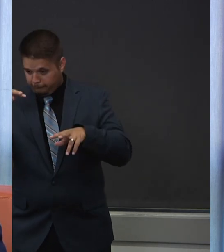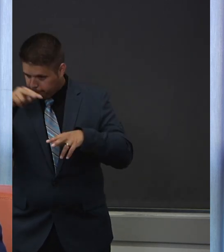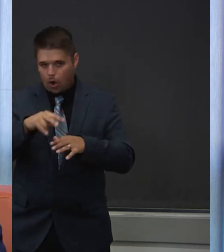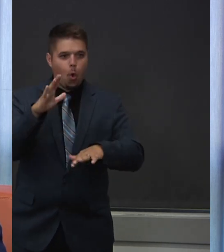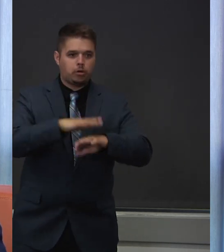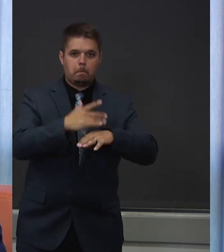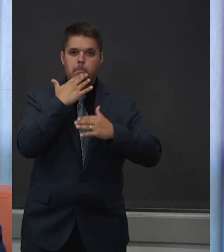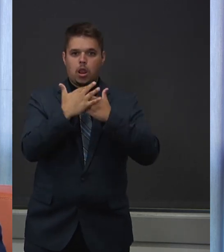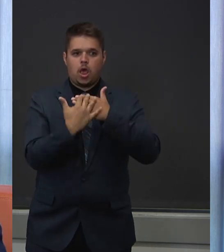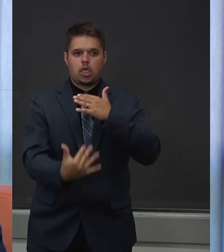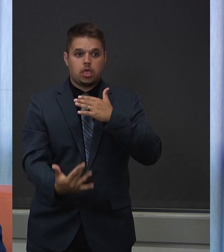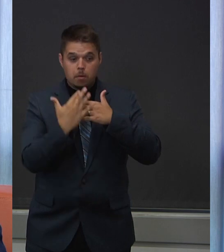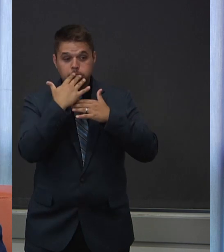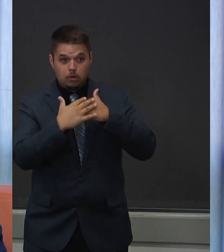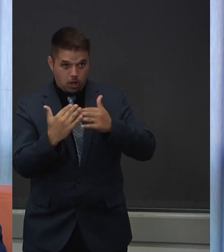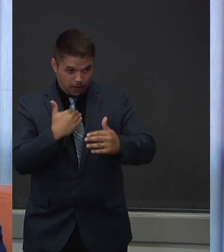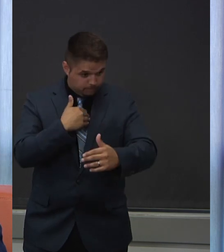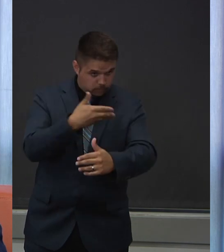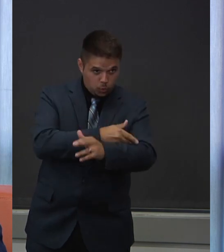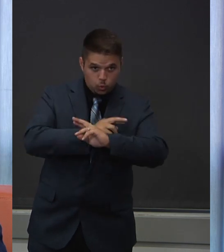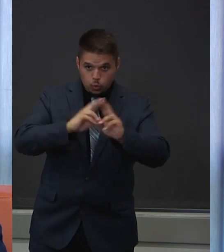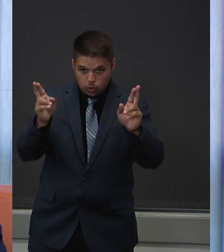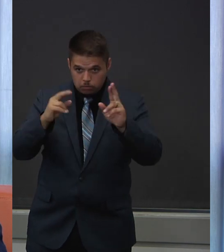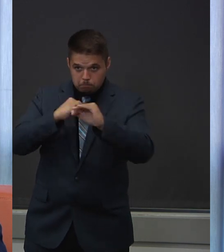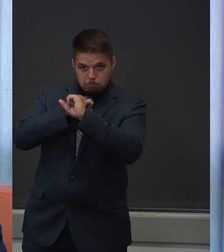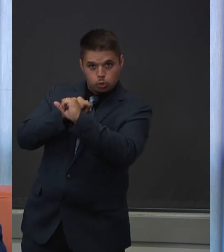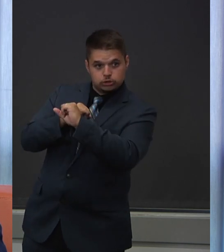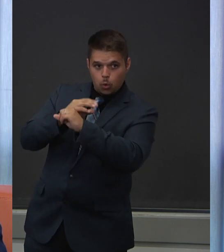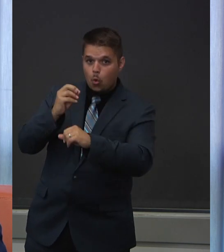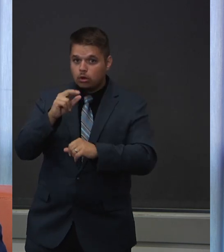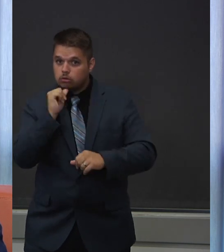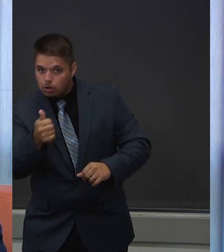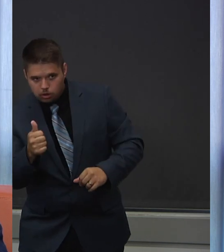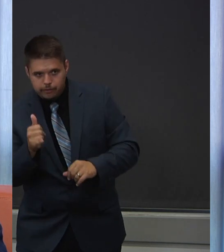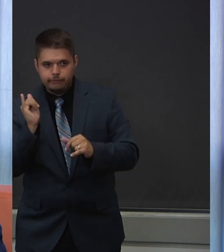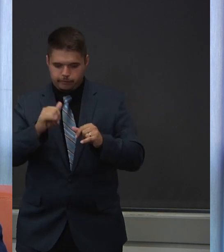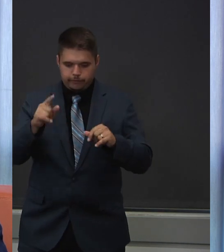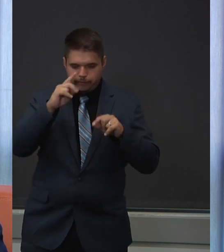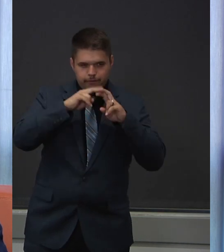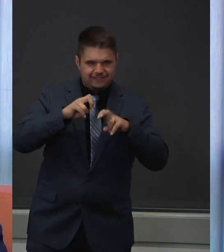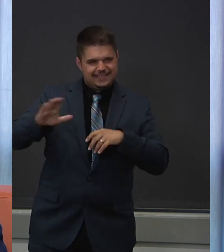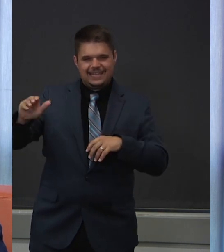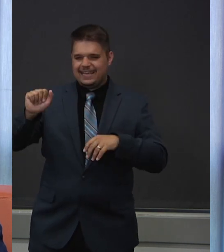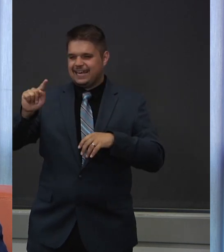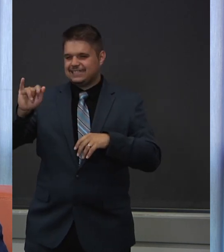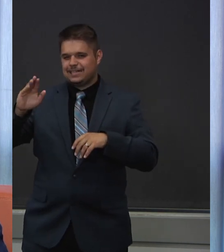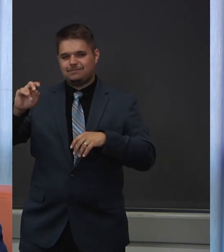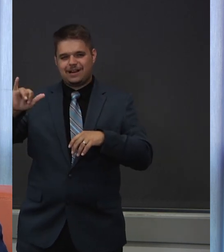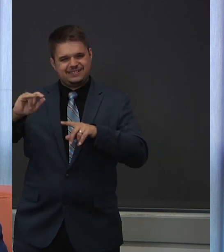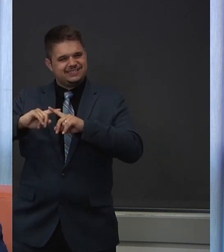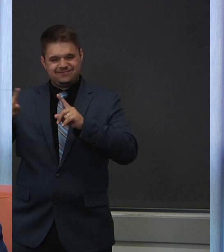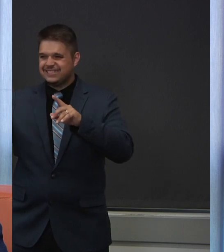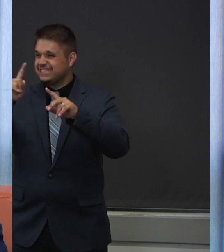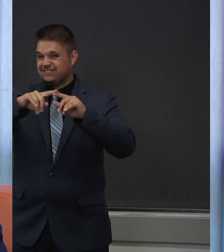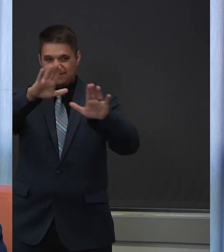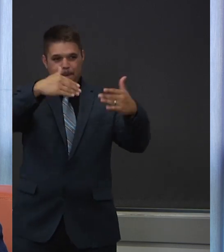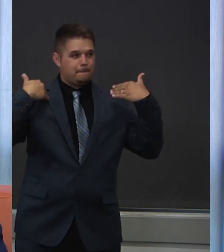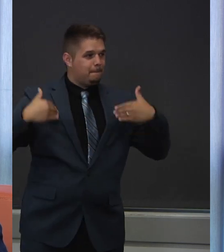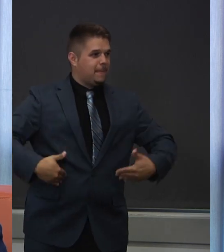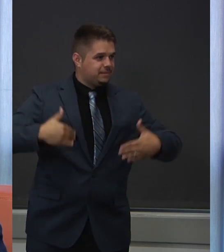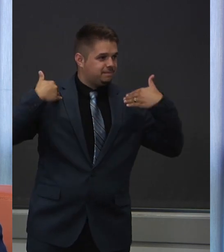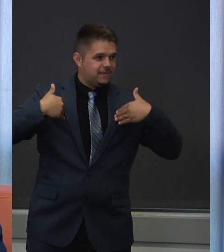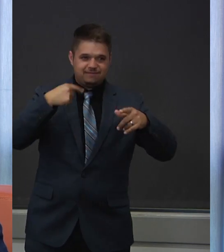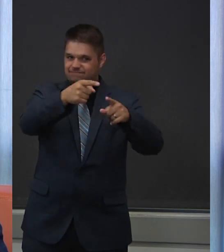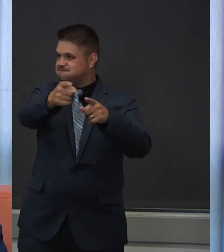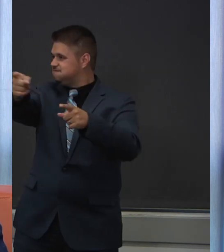blood from the virus. And those vary a lot in their reliability. There can be